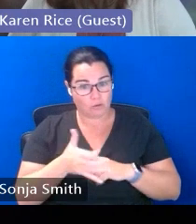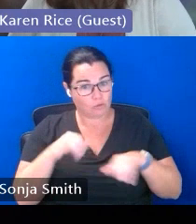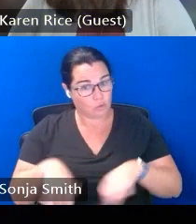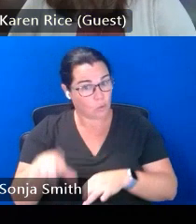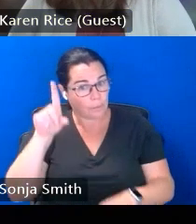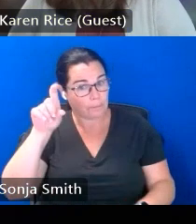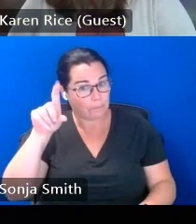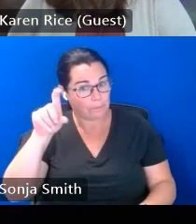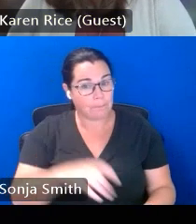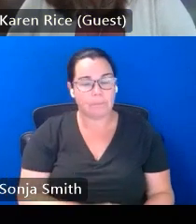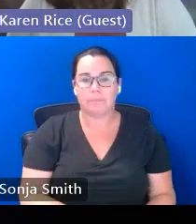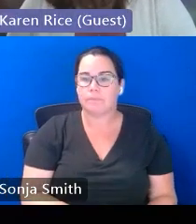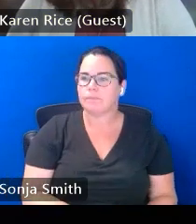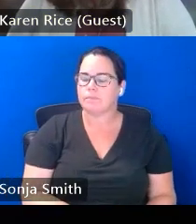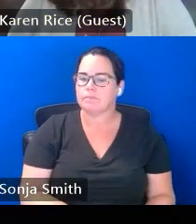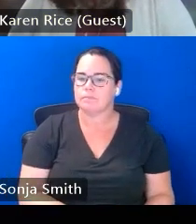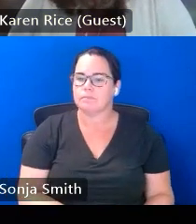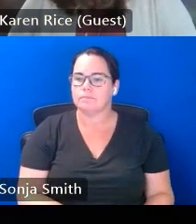zach